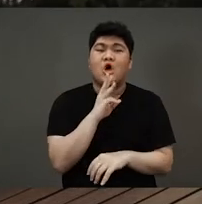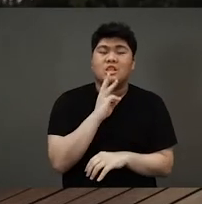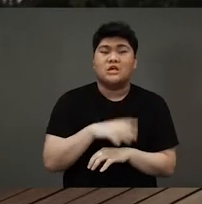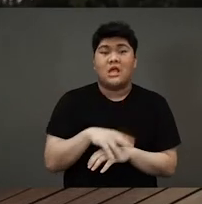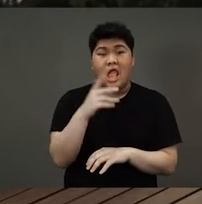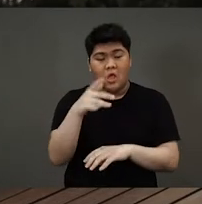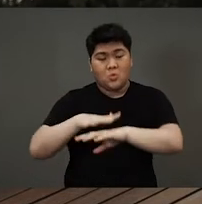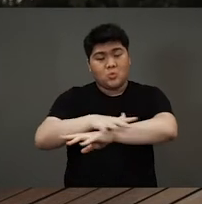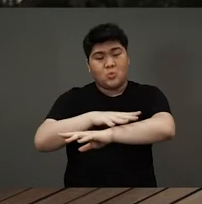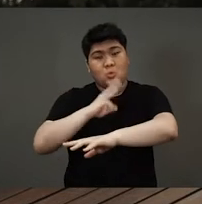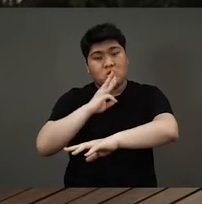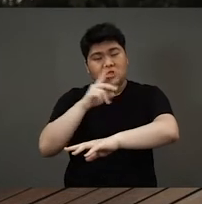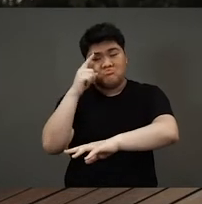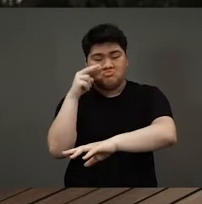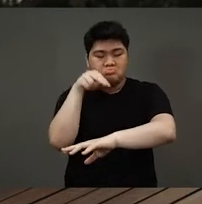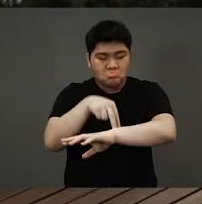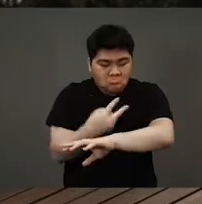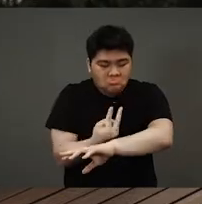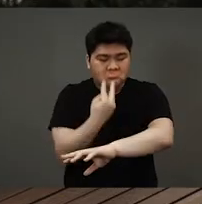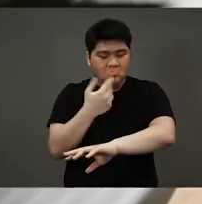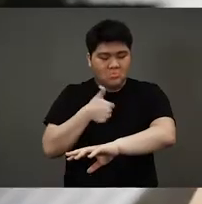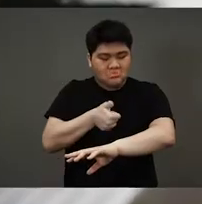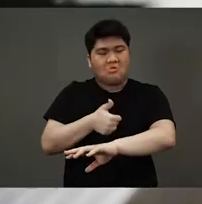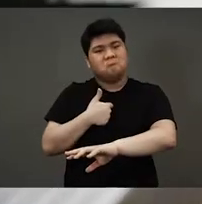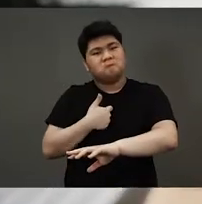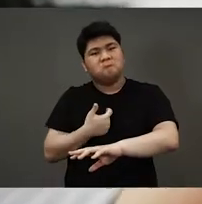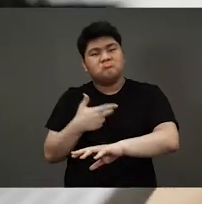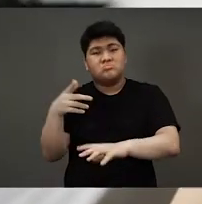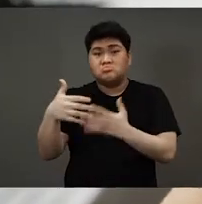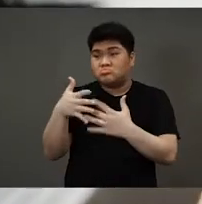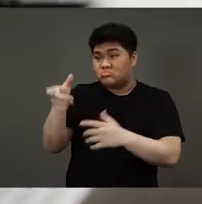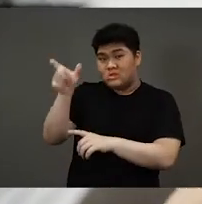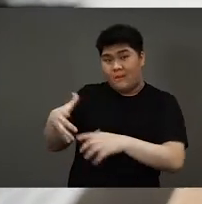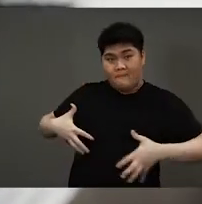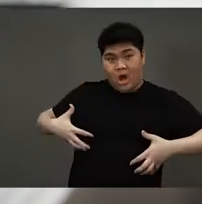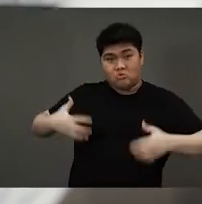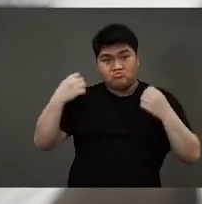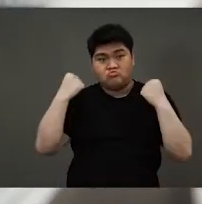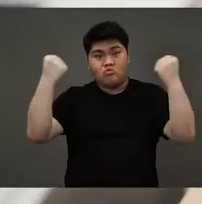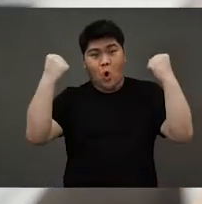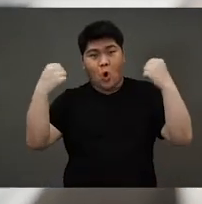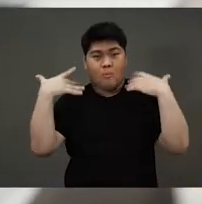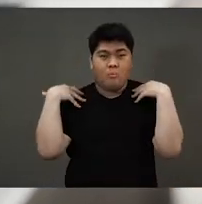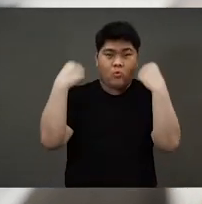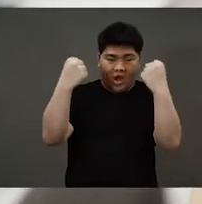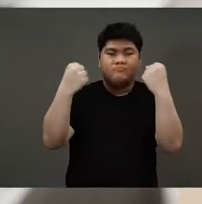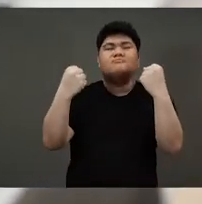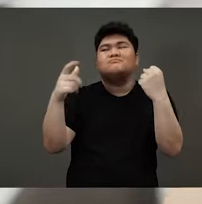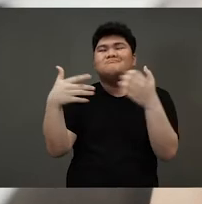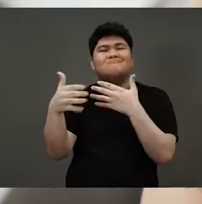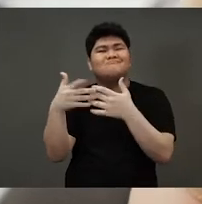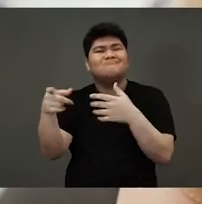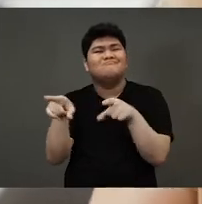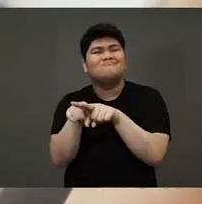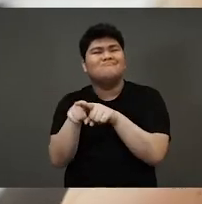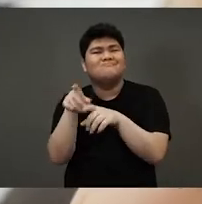he would even look at himself in the water's reflection. Though monkey was strong and big and brave, he was also a gentle